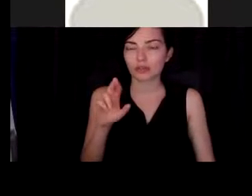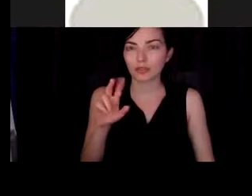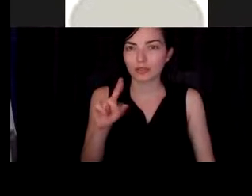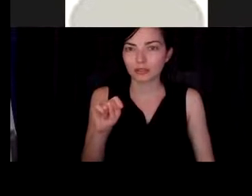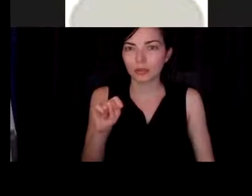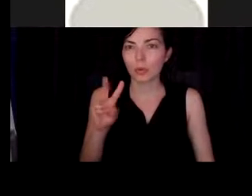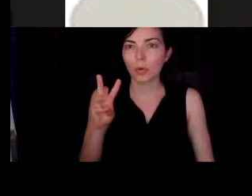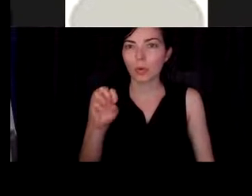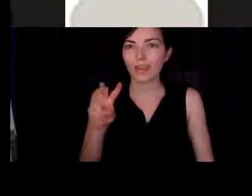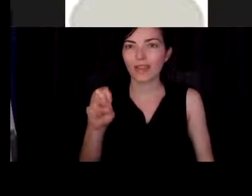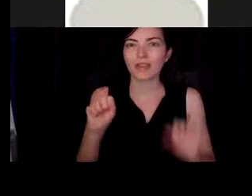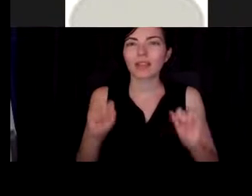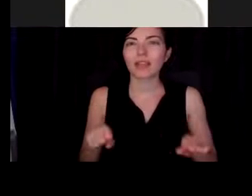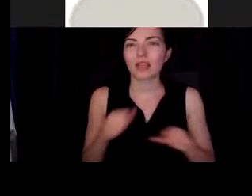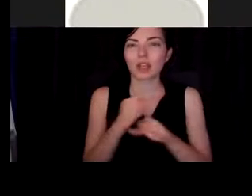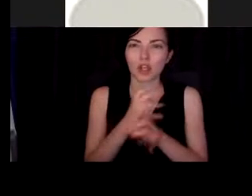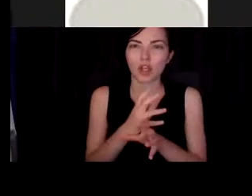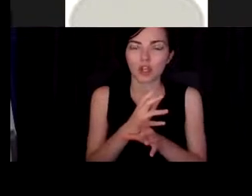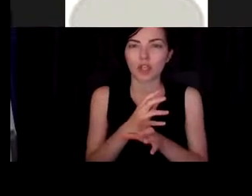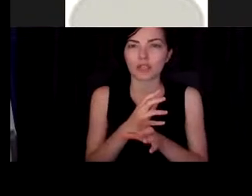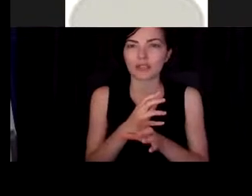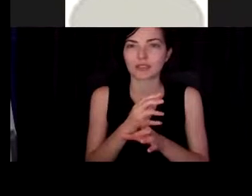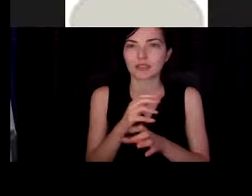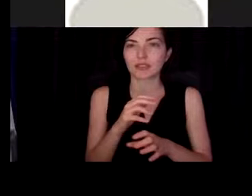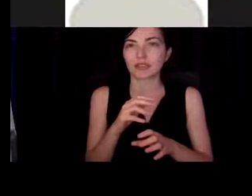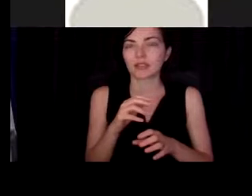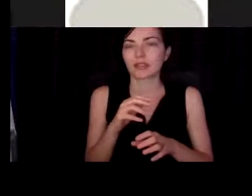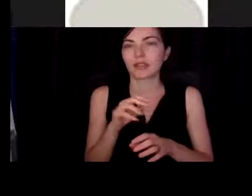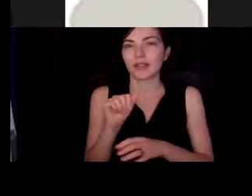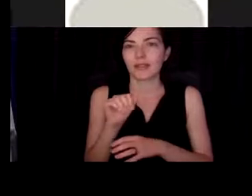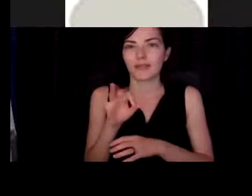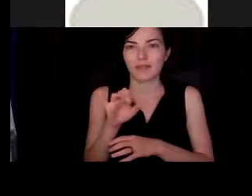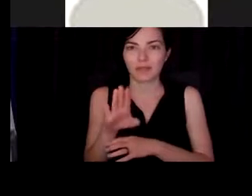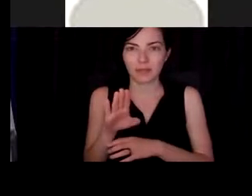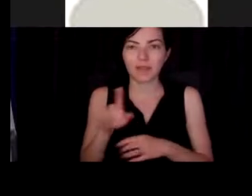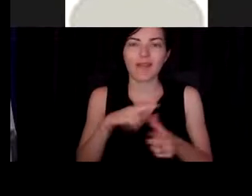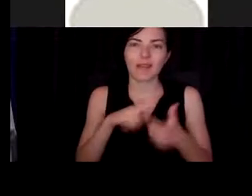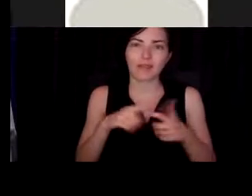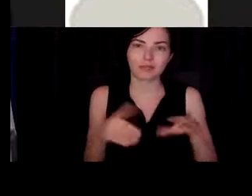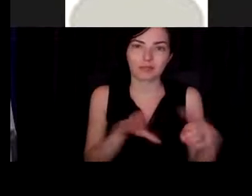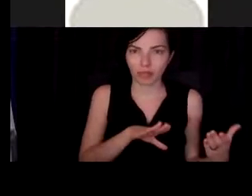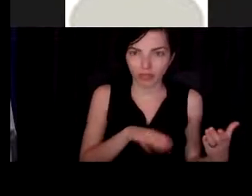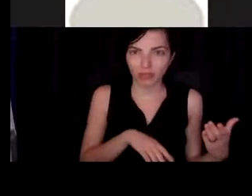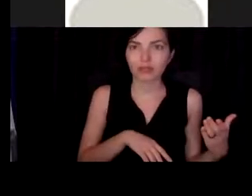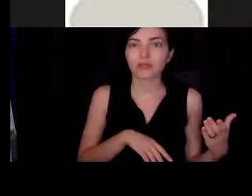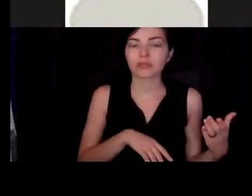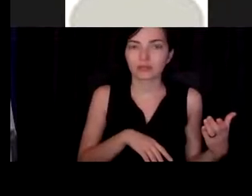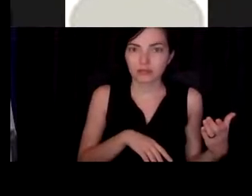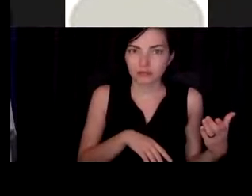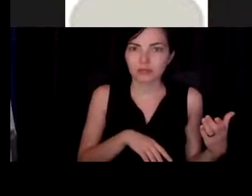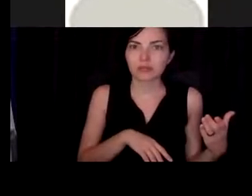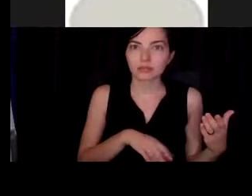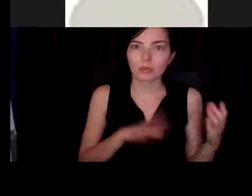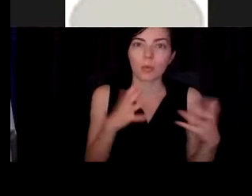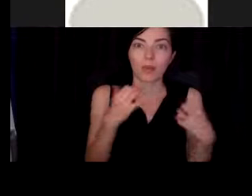fibrillation and death. So, we really want to make sure that we can get the electrical signaling